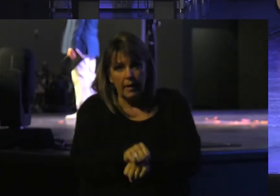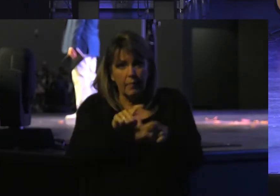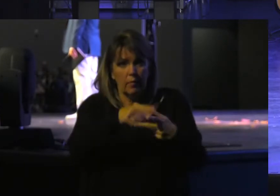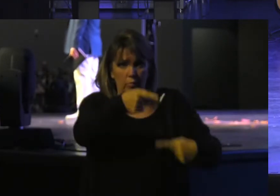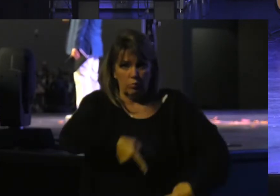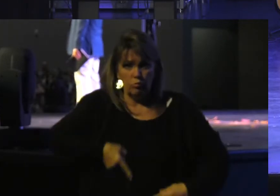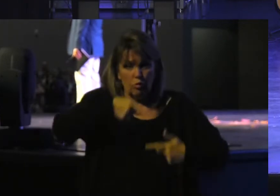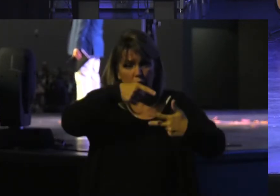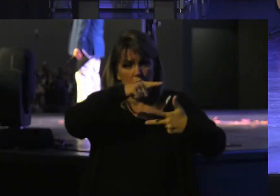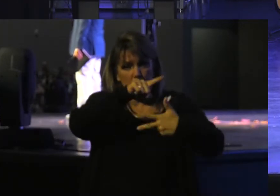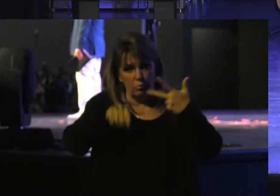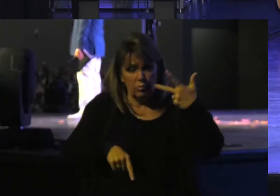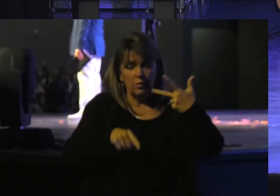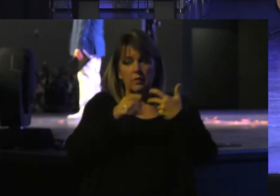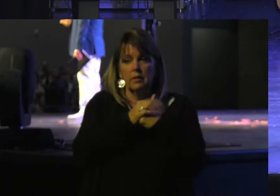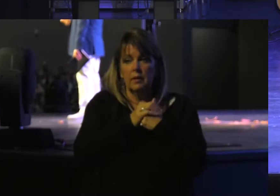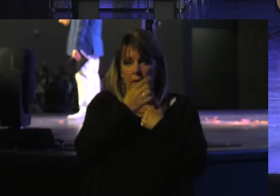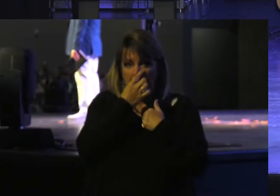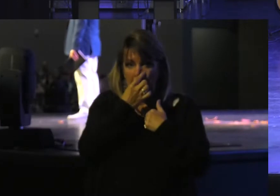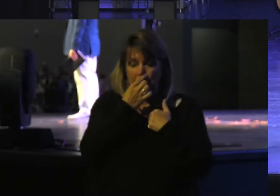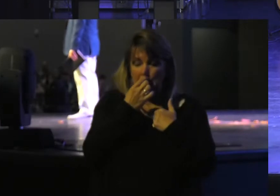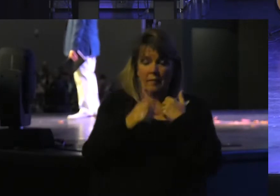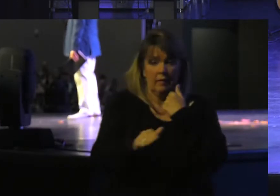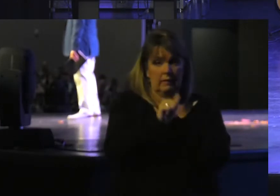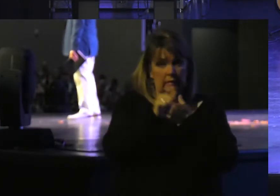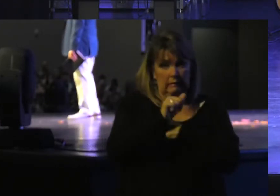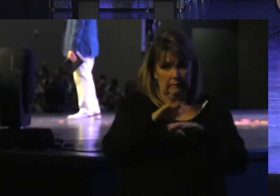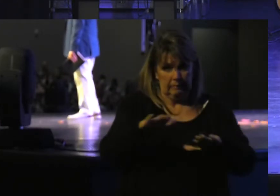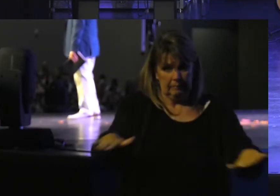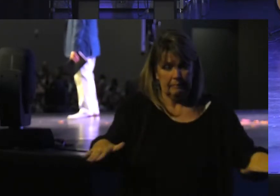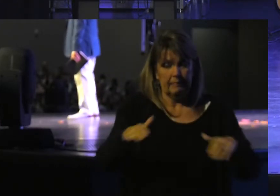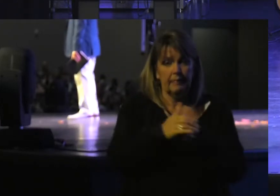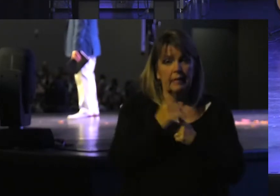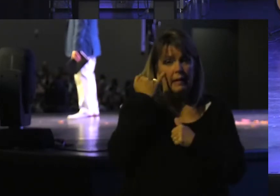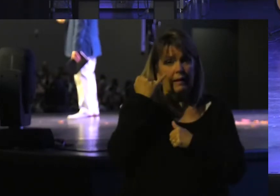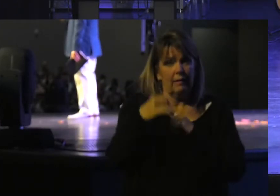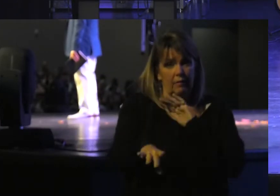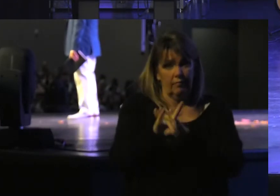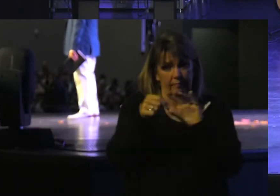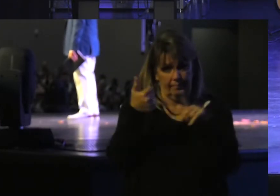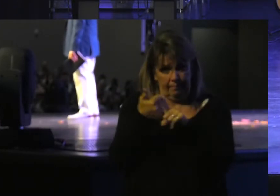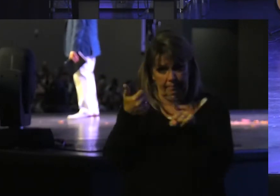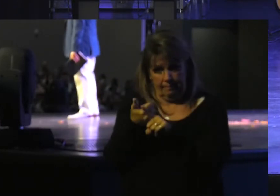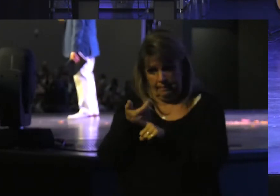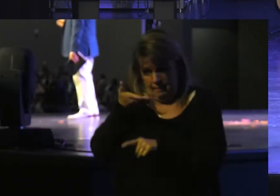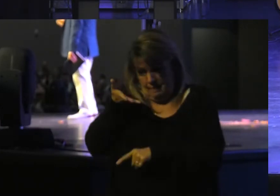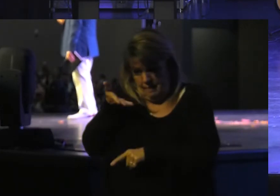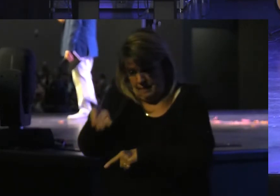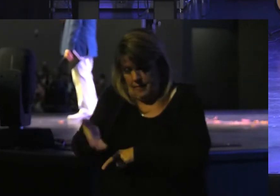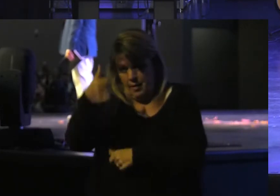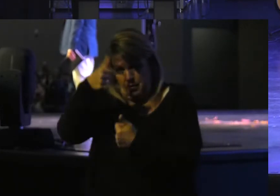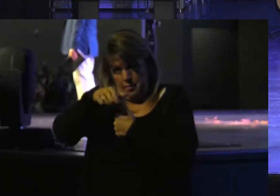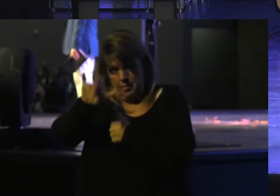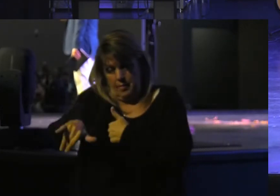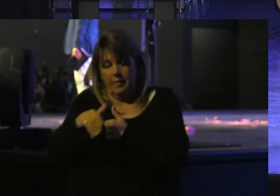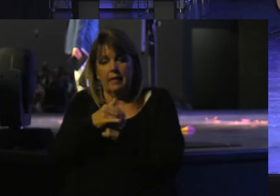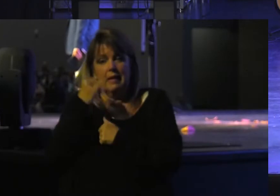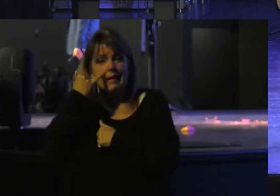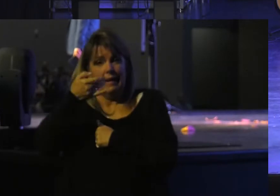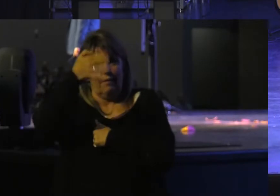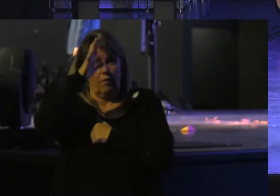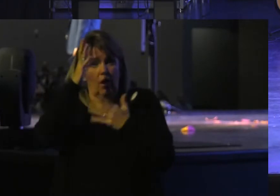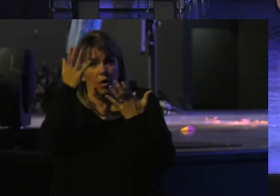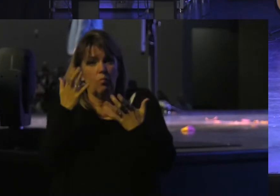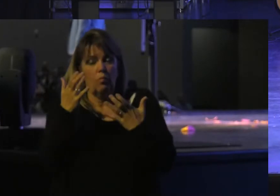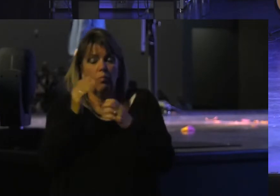struggles Have put children In danger And if you've ever Found yourself There Remember this If God